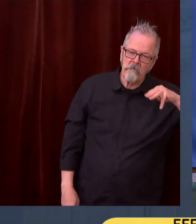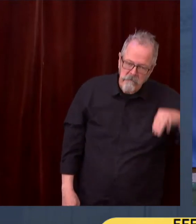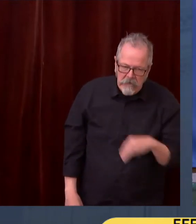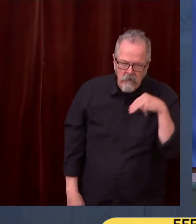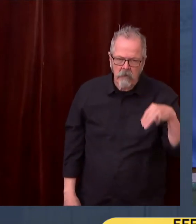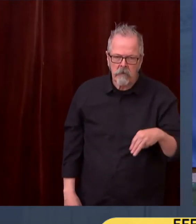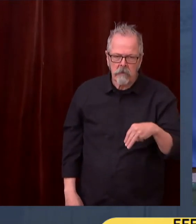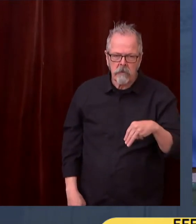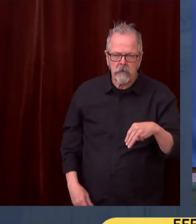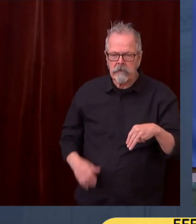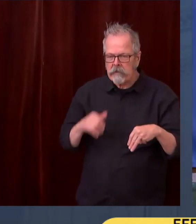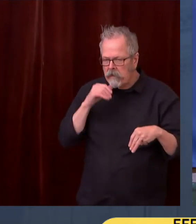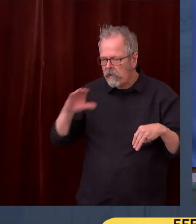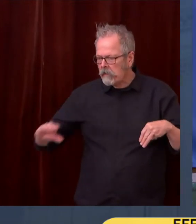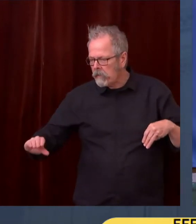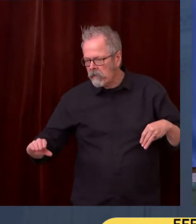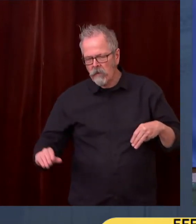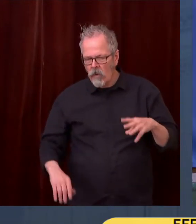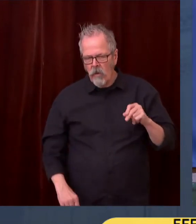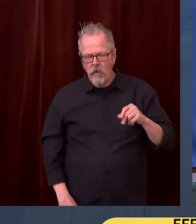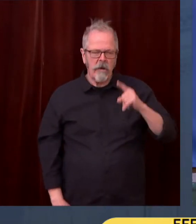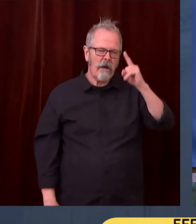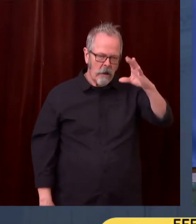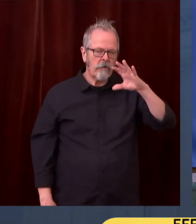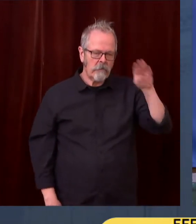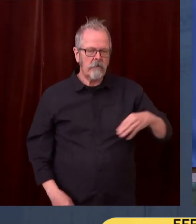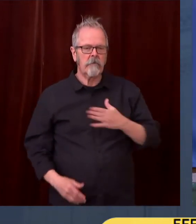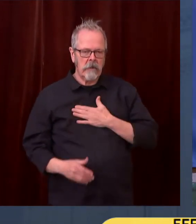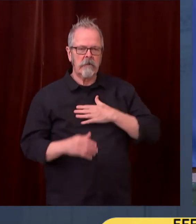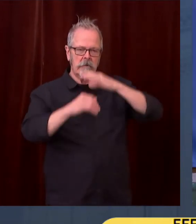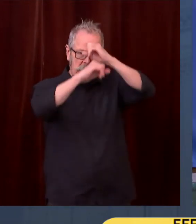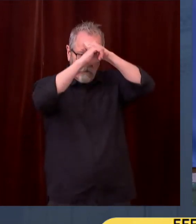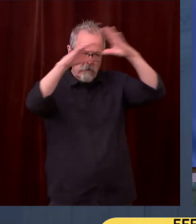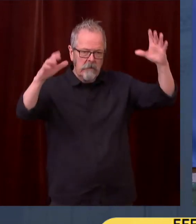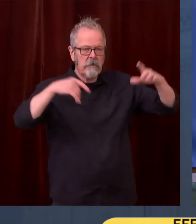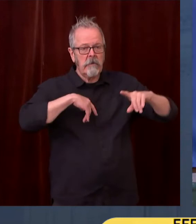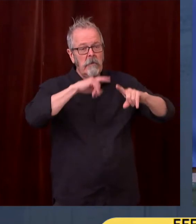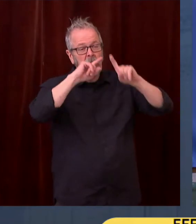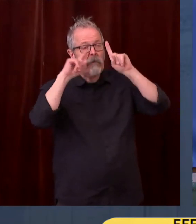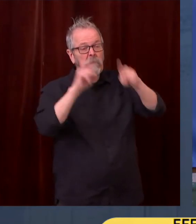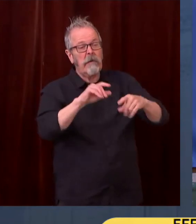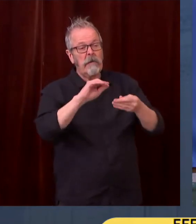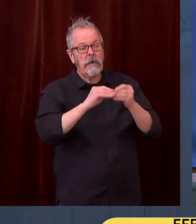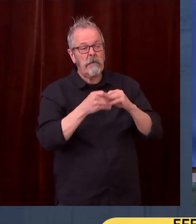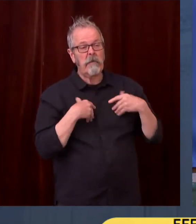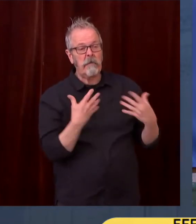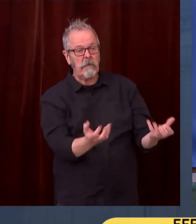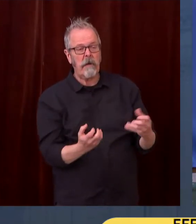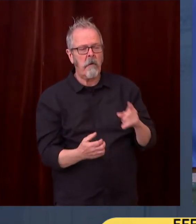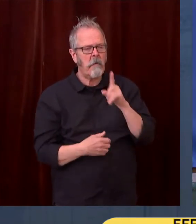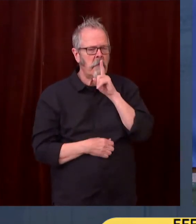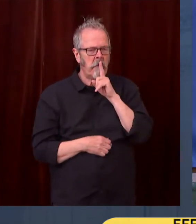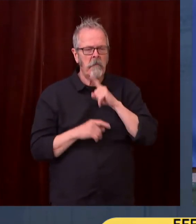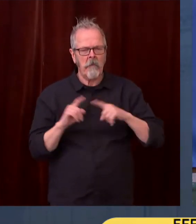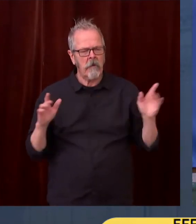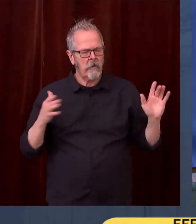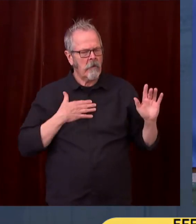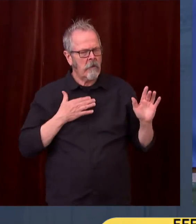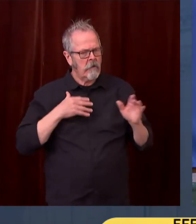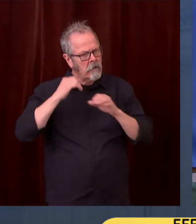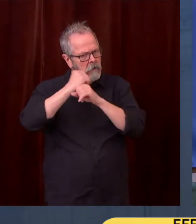number on it. I don't want to be seeing dictatorial. Again, this is a late request to the legislators, but I think the circumstances